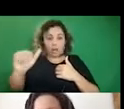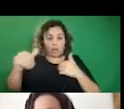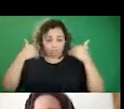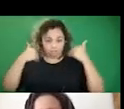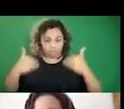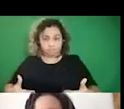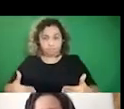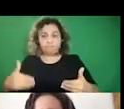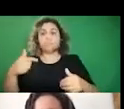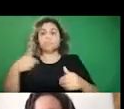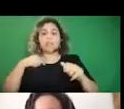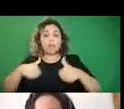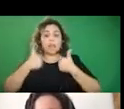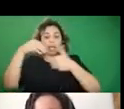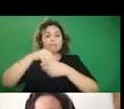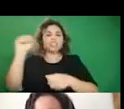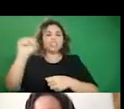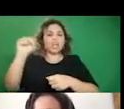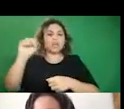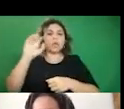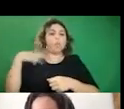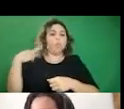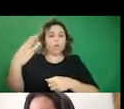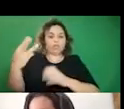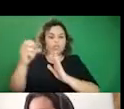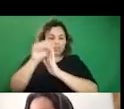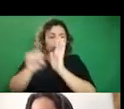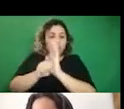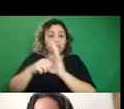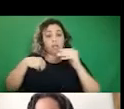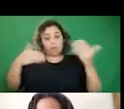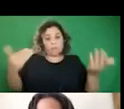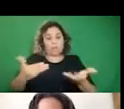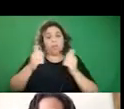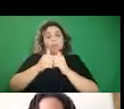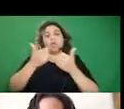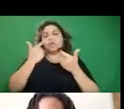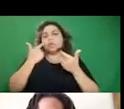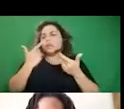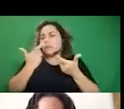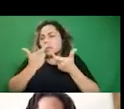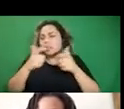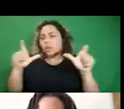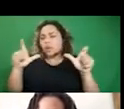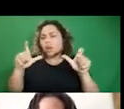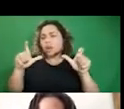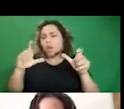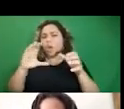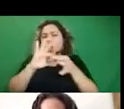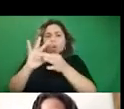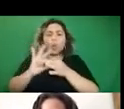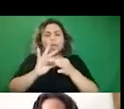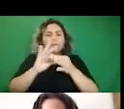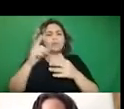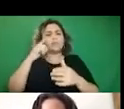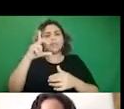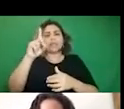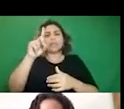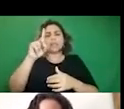I live in Seattle, Washington. I'm here with New Currents Collective and the Disinfo Defense League. And